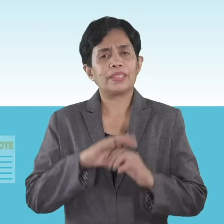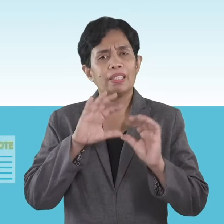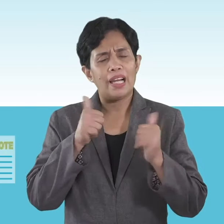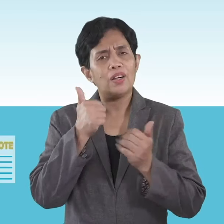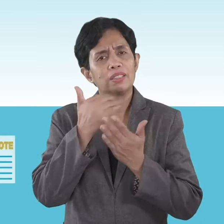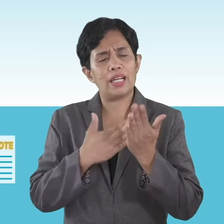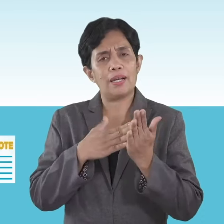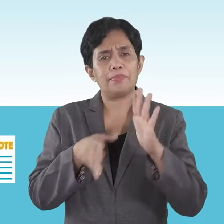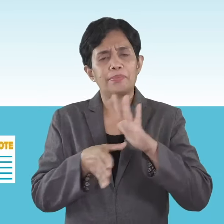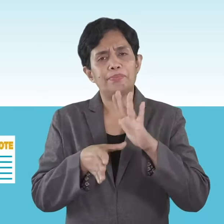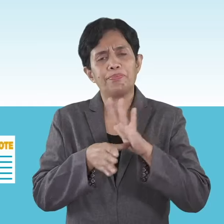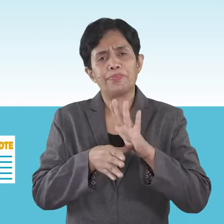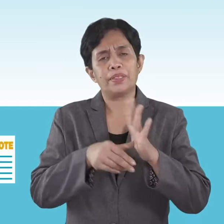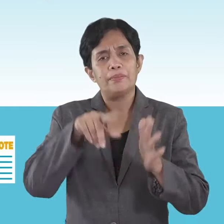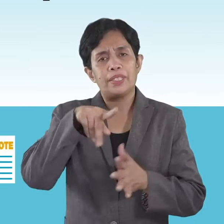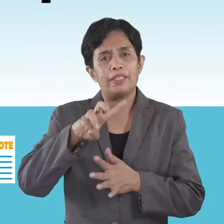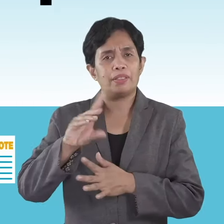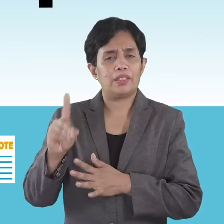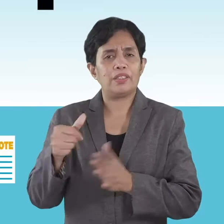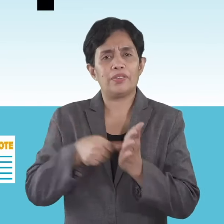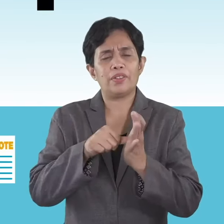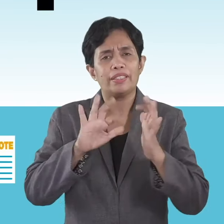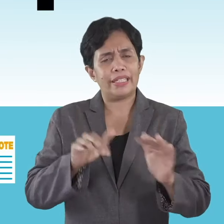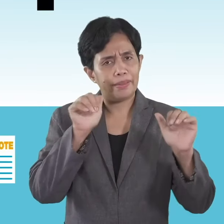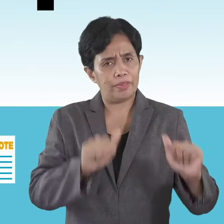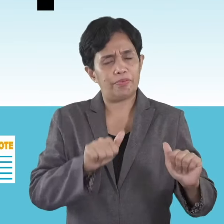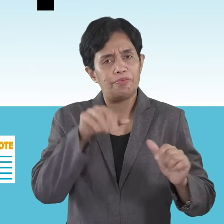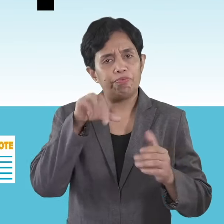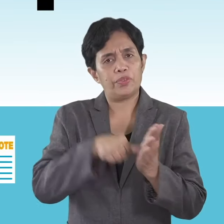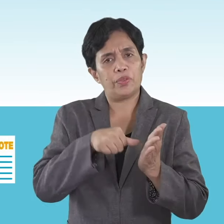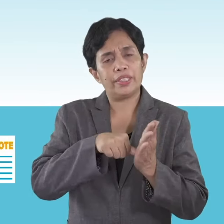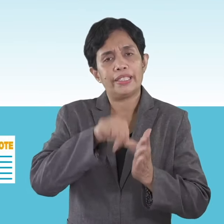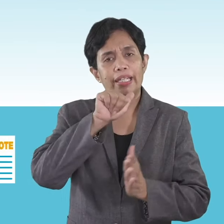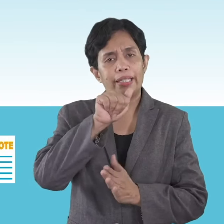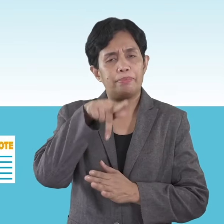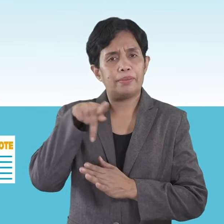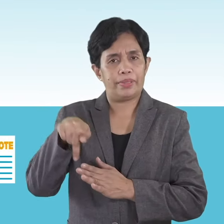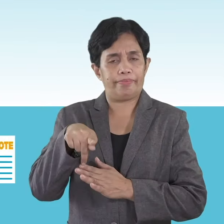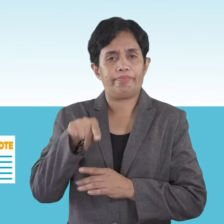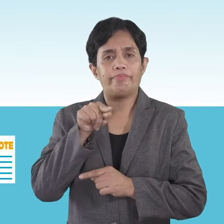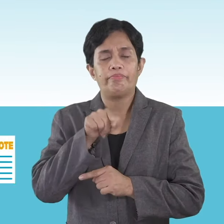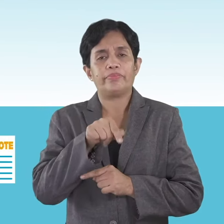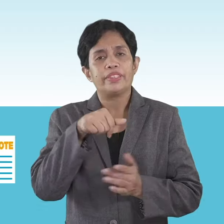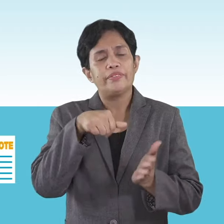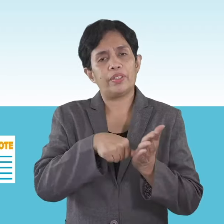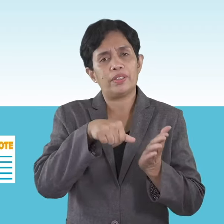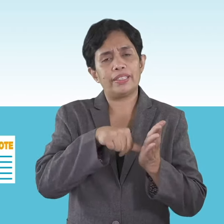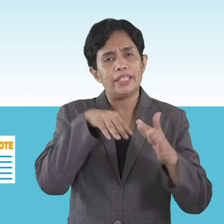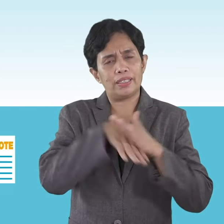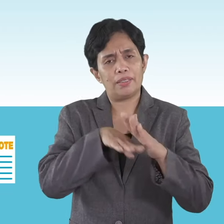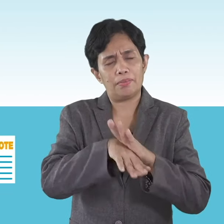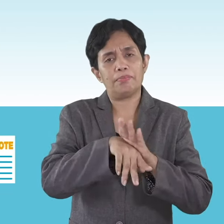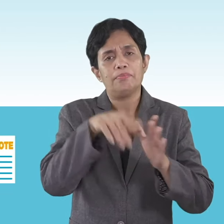How come some senior and PWD voters are able to vote in APPs? Voting in accessible polling